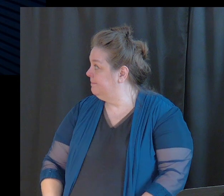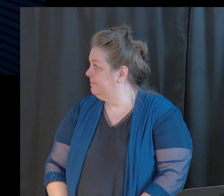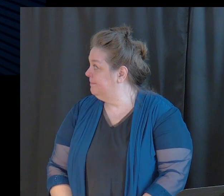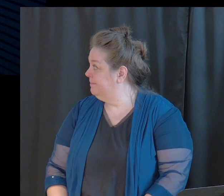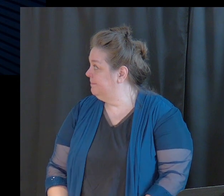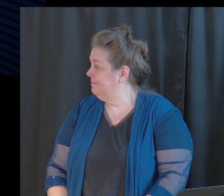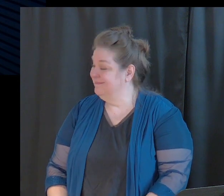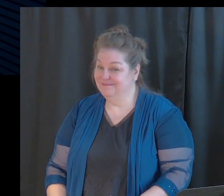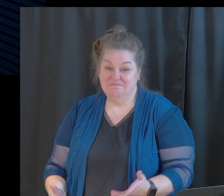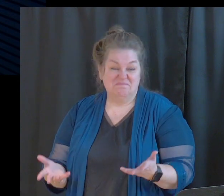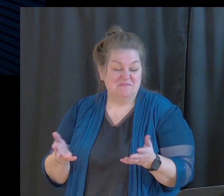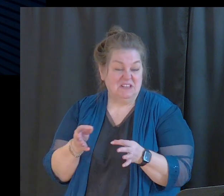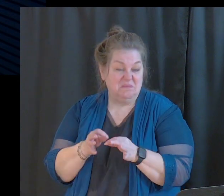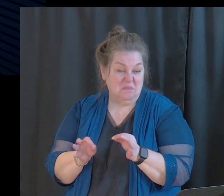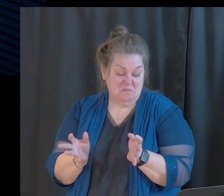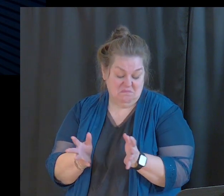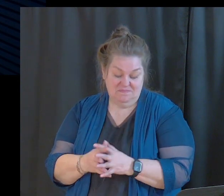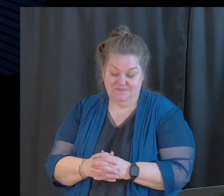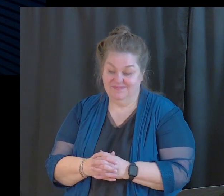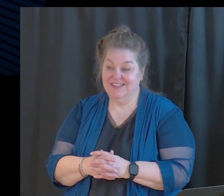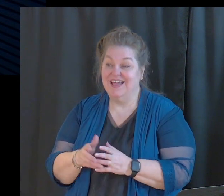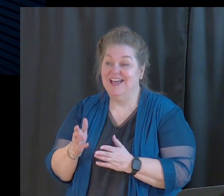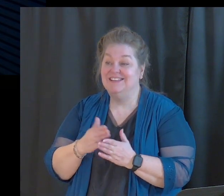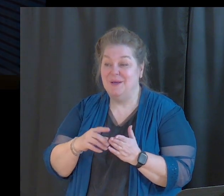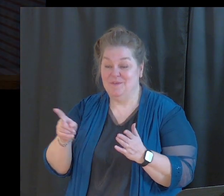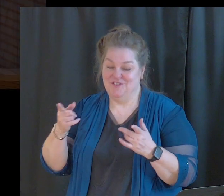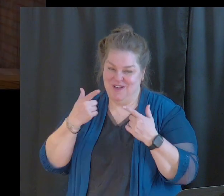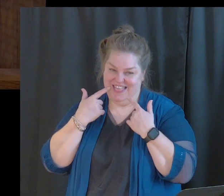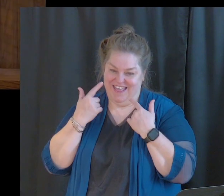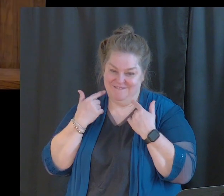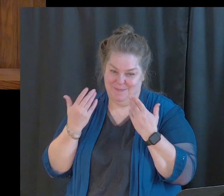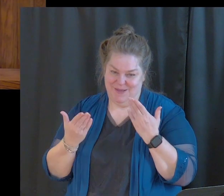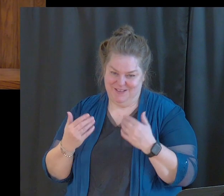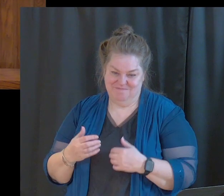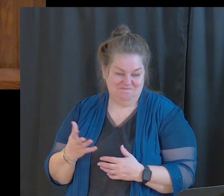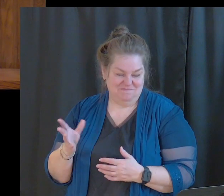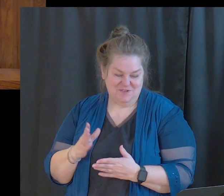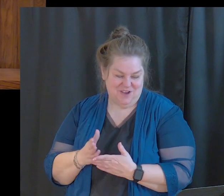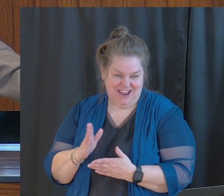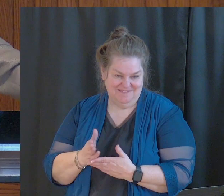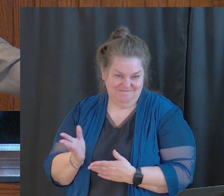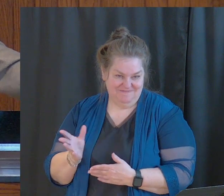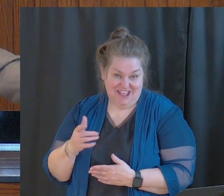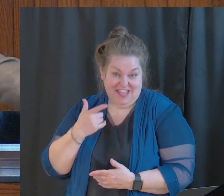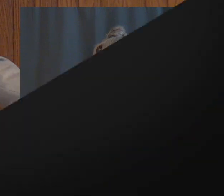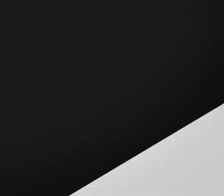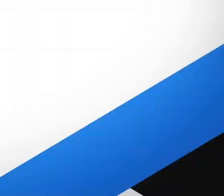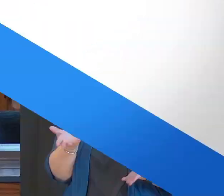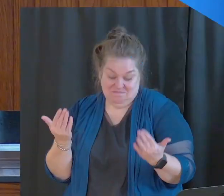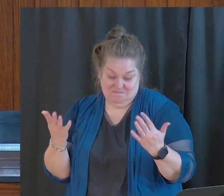A simple thing. Some of you will laugh at it. Eh, that's alright. I don't care. Laugh at me.